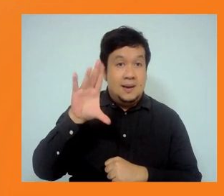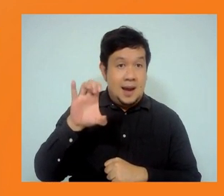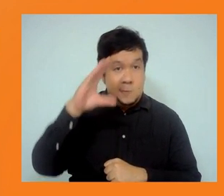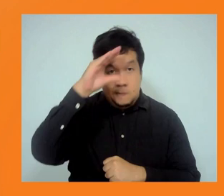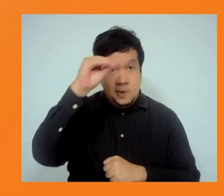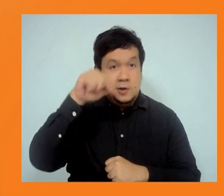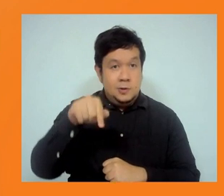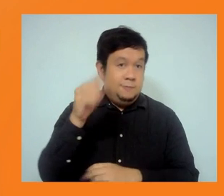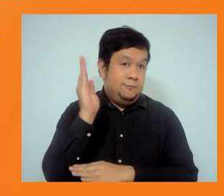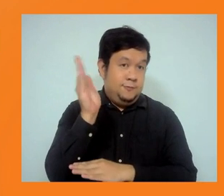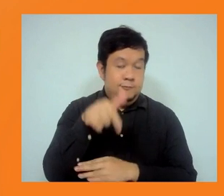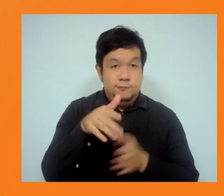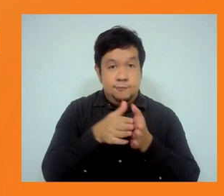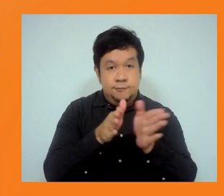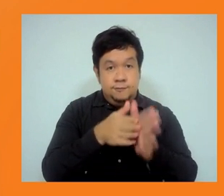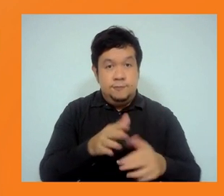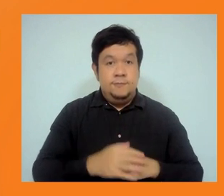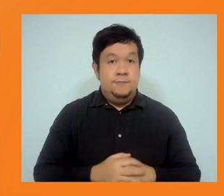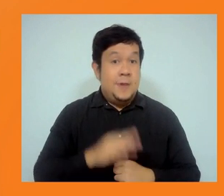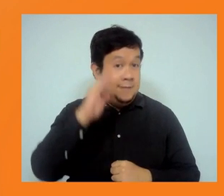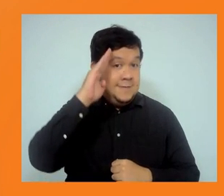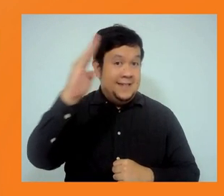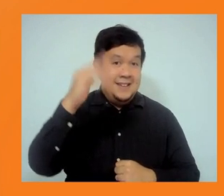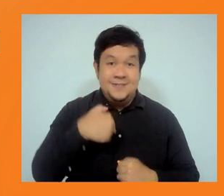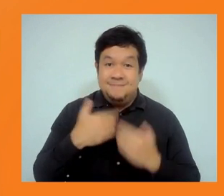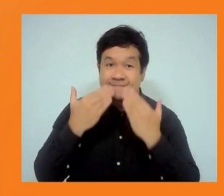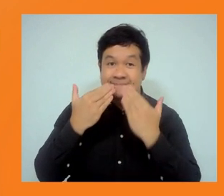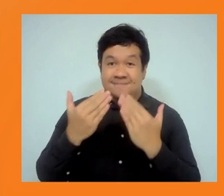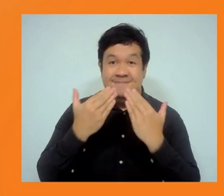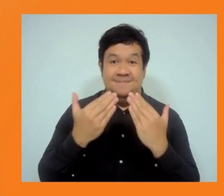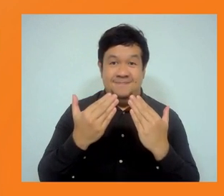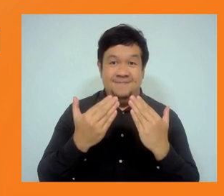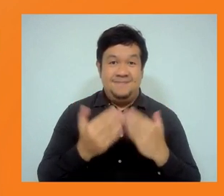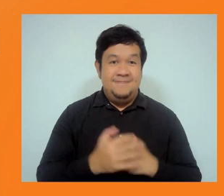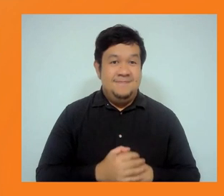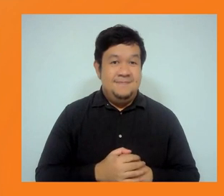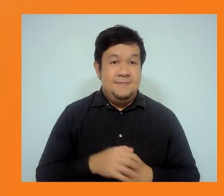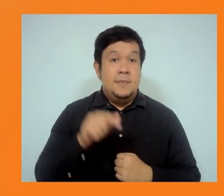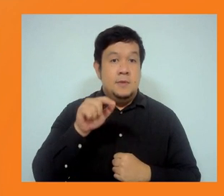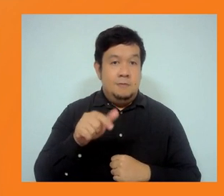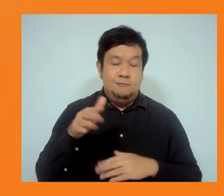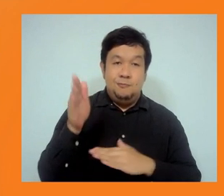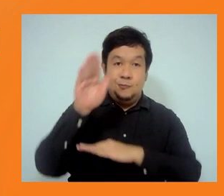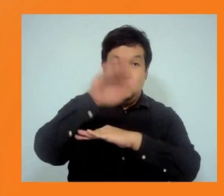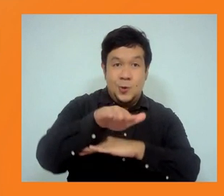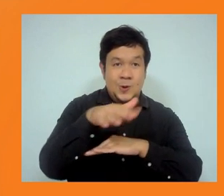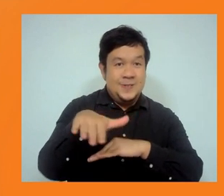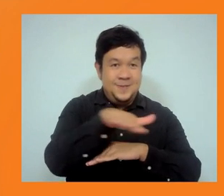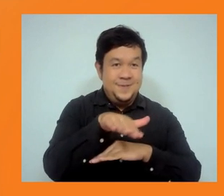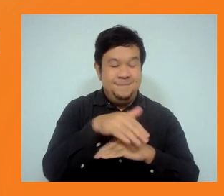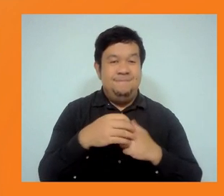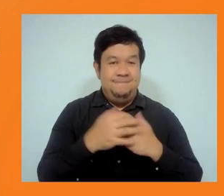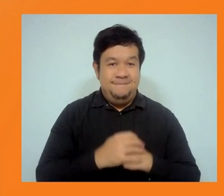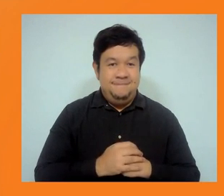Well, thank you very much, Ryan, and good day to everyone joining this session. It's really a pleasure to be here with you. And to start with,